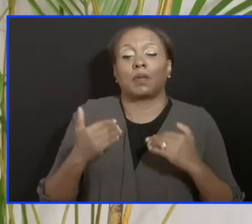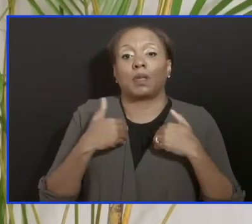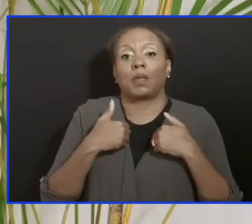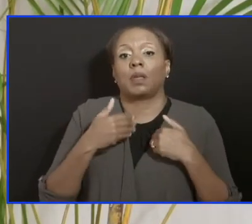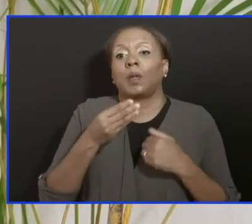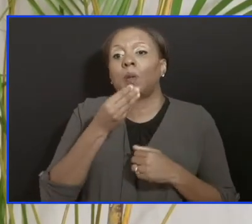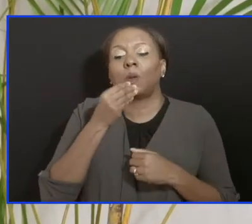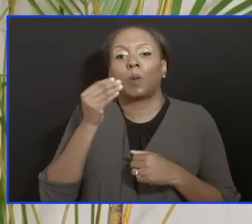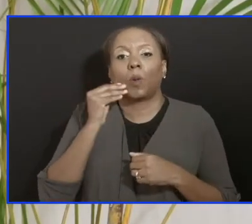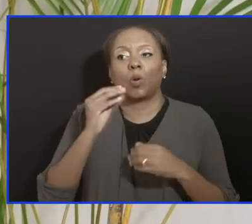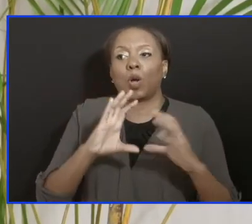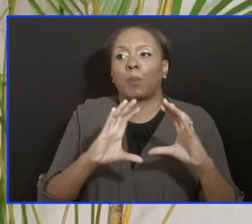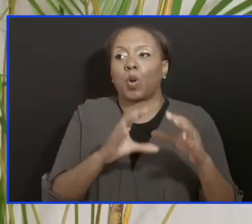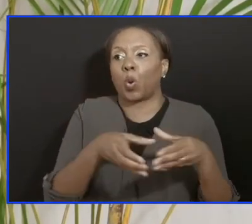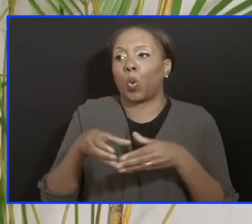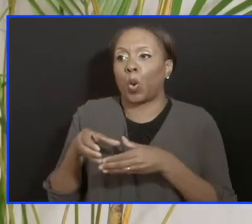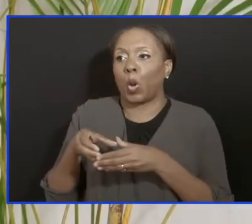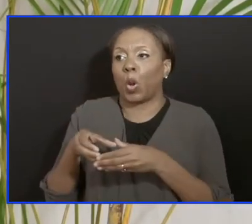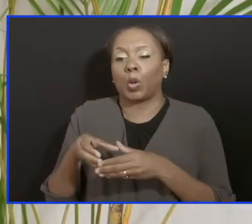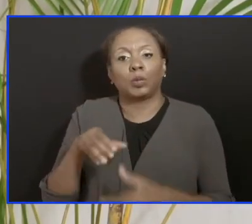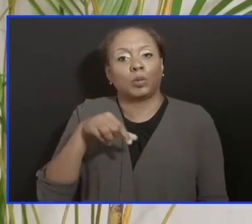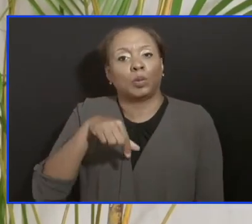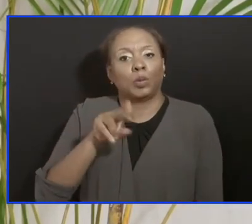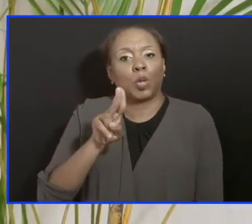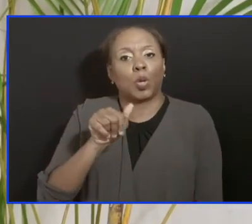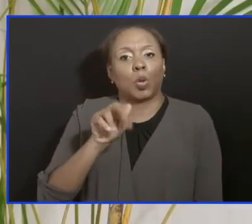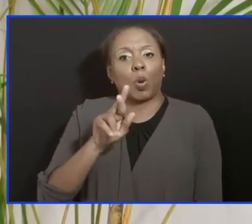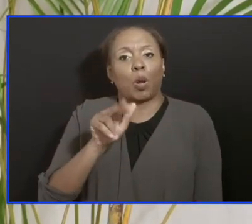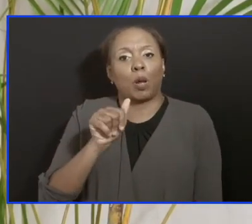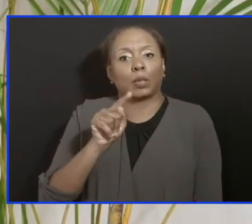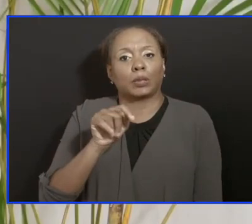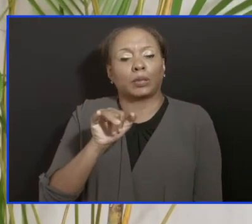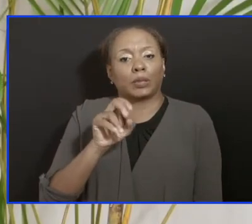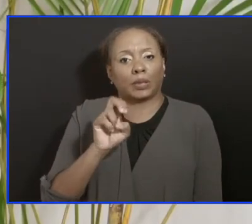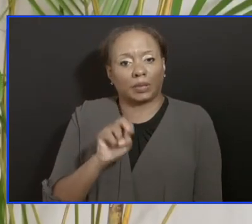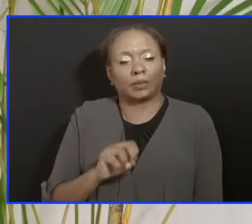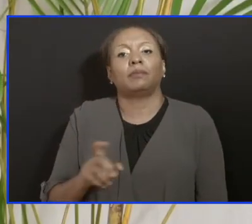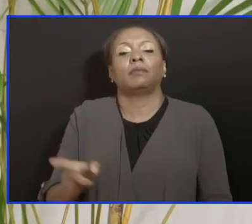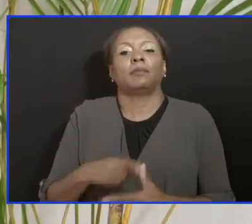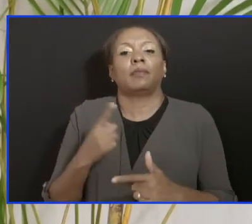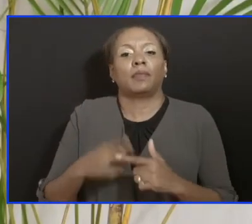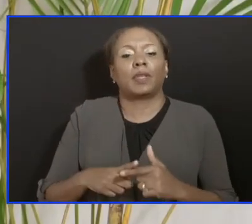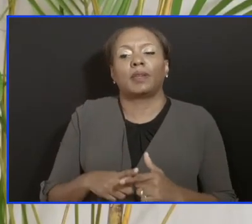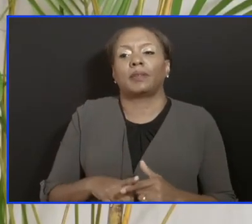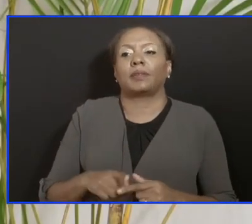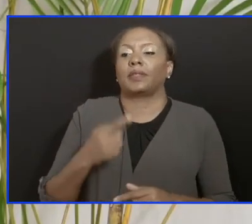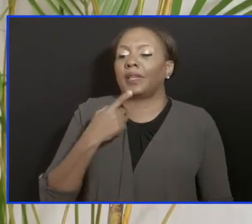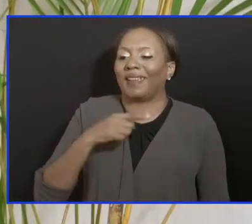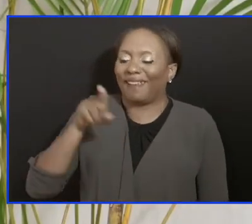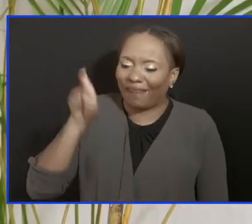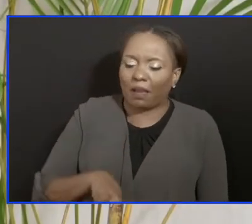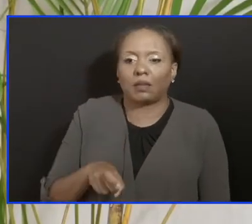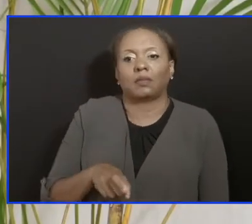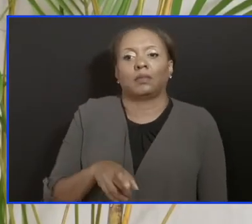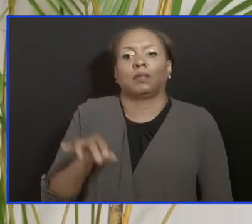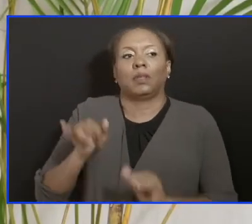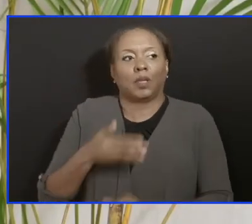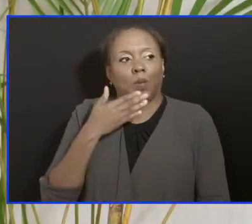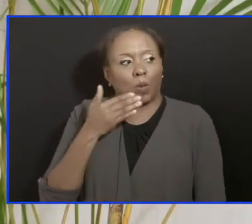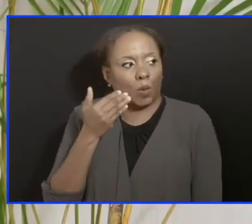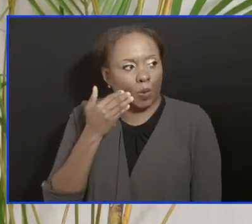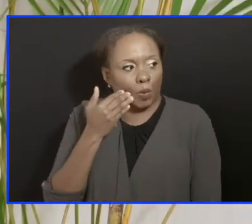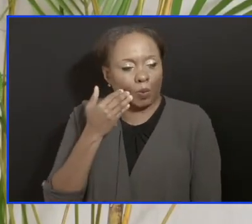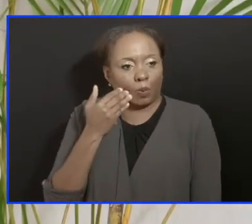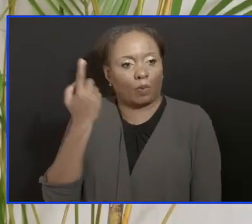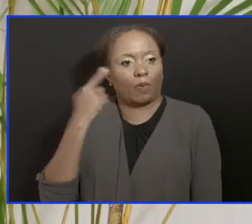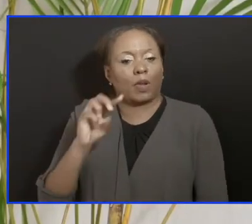had to start. And we then changed from that to mandatory quarantine in quarantine facilities designated by the Ministry of